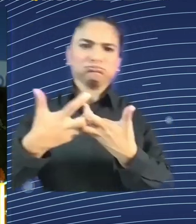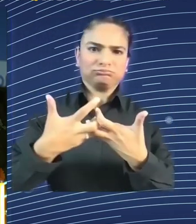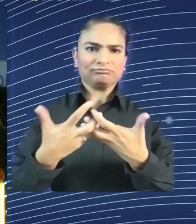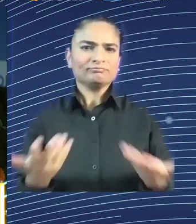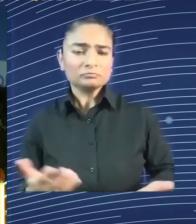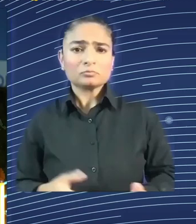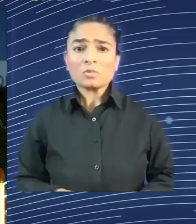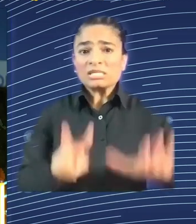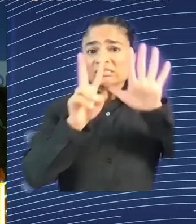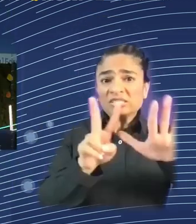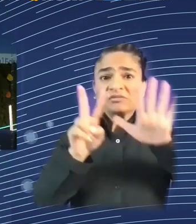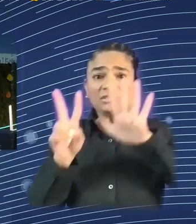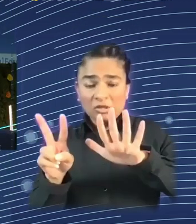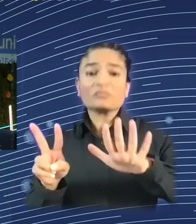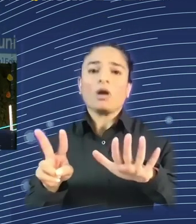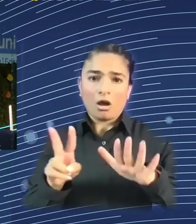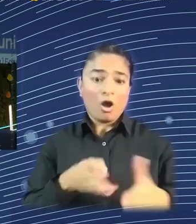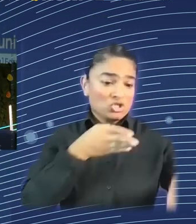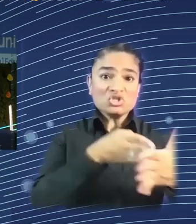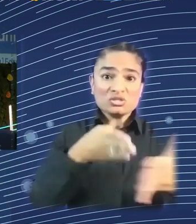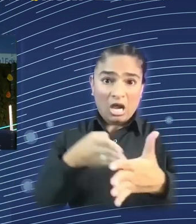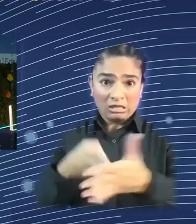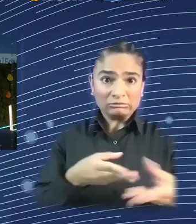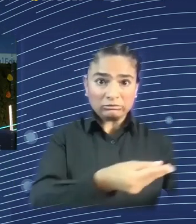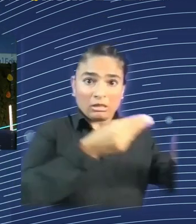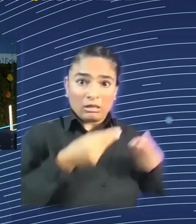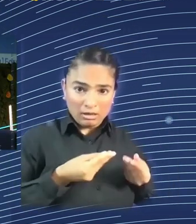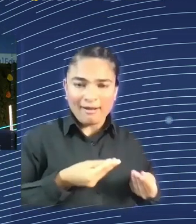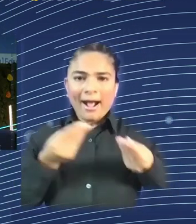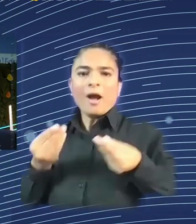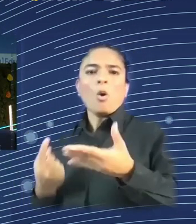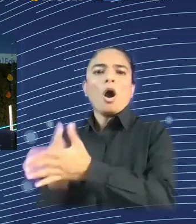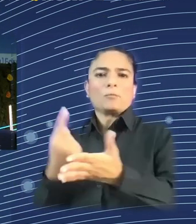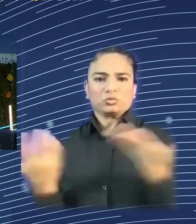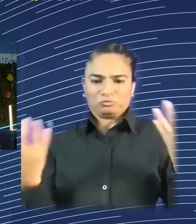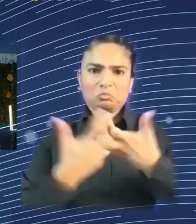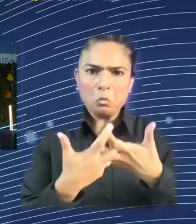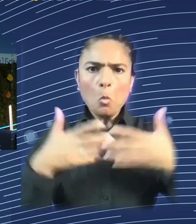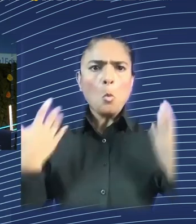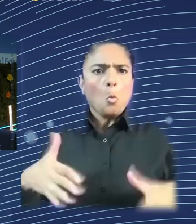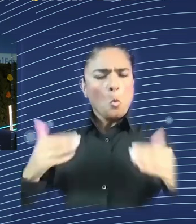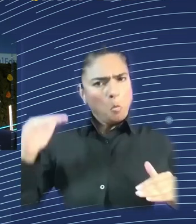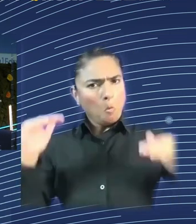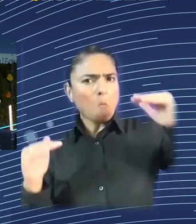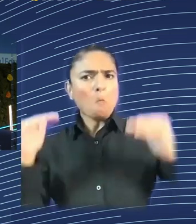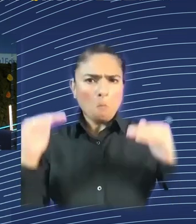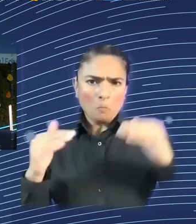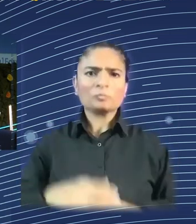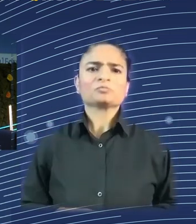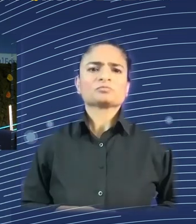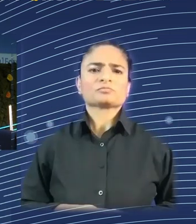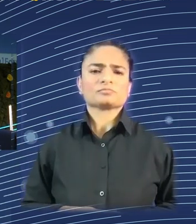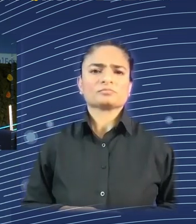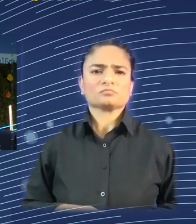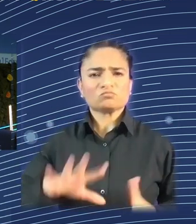the difference. This is really a landslide. With 12%, well, I've just seen it there. It's an opportunity. Now, most of you